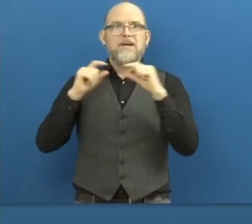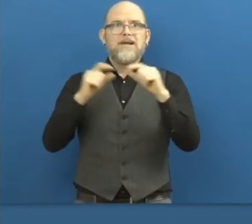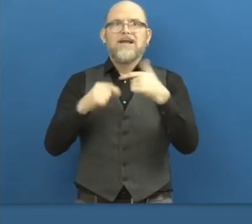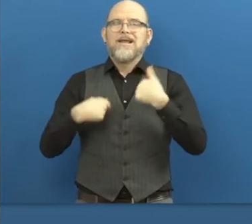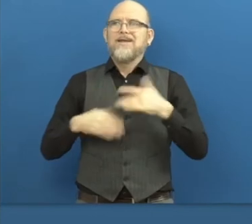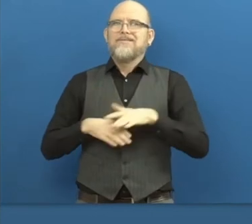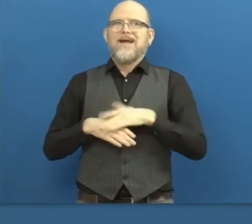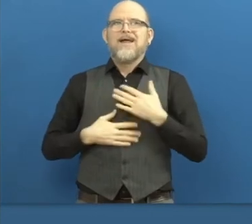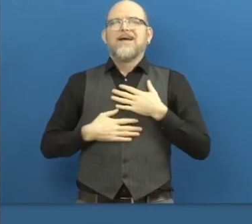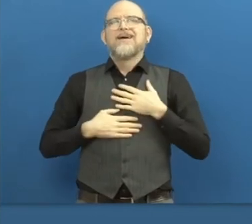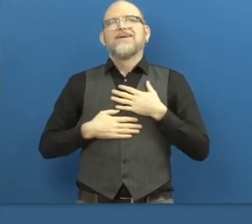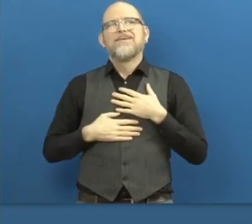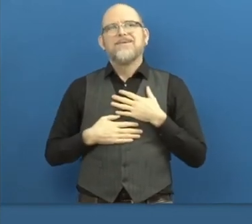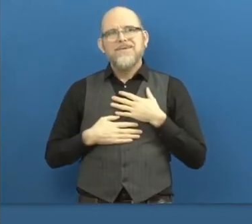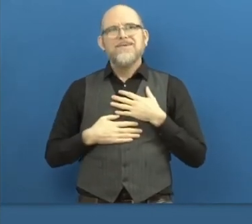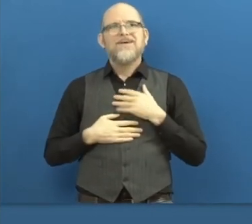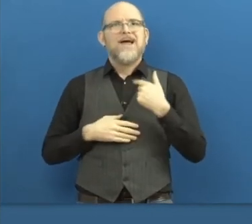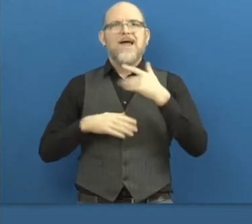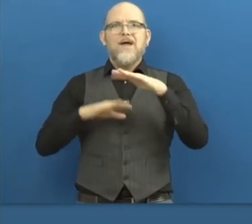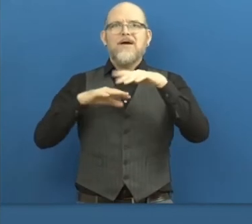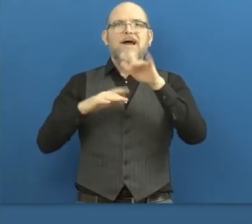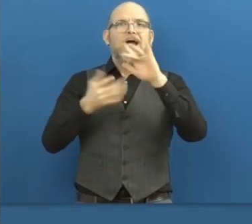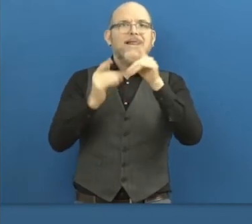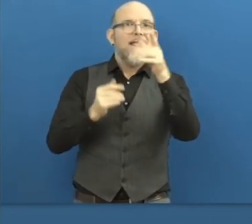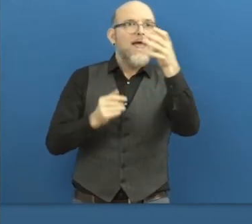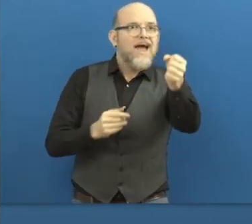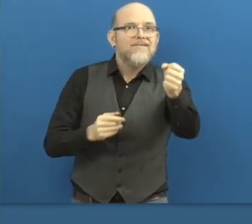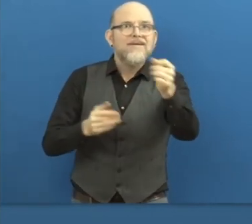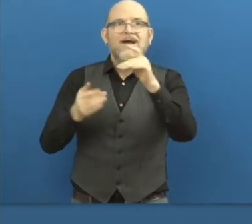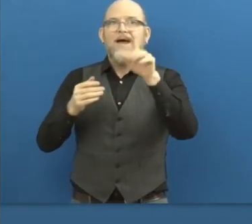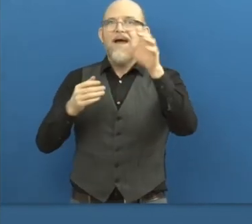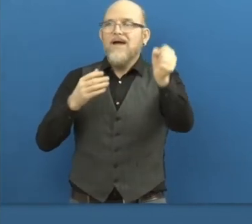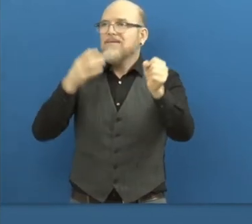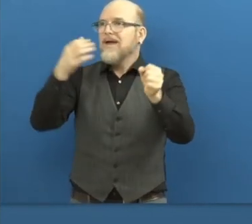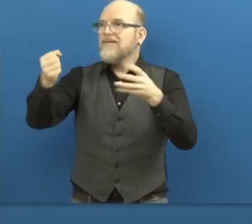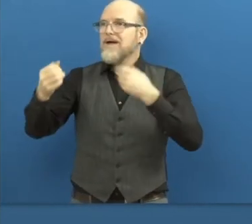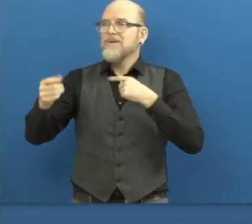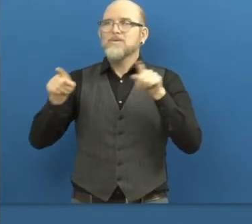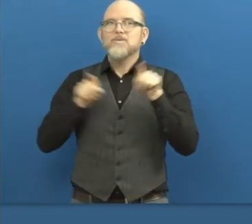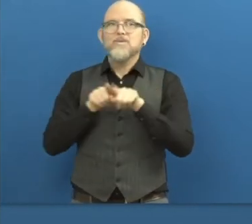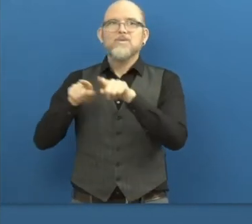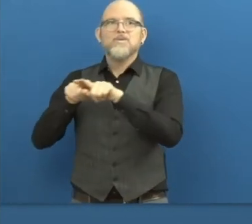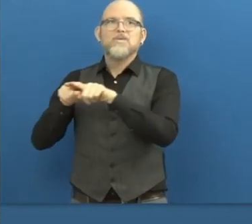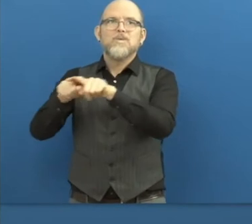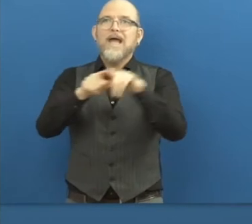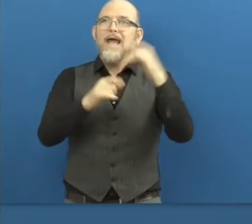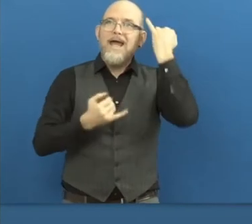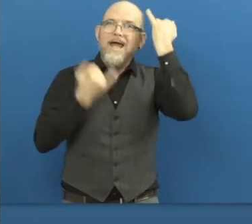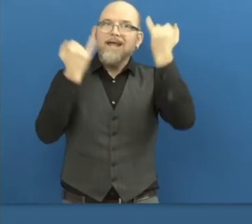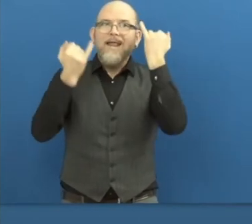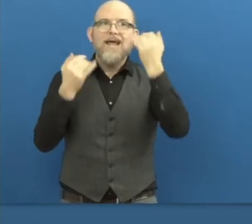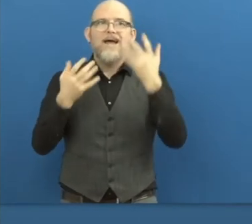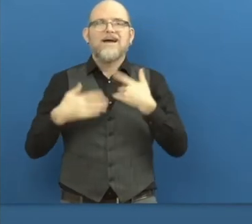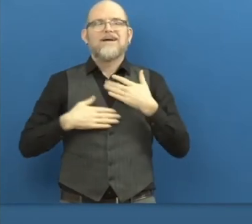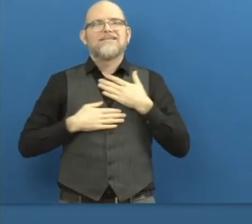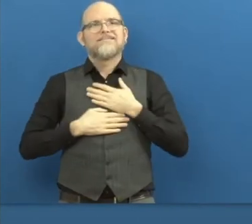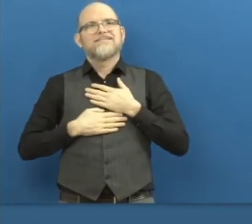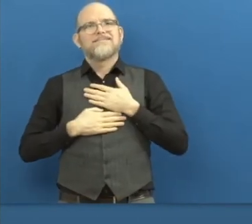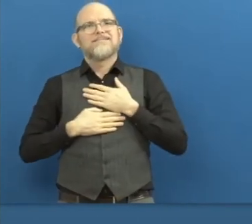that when I have a quick look at your websites that there are so many similar ideas and offerings and